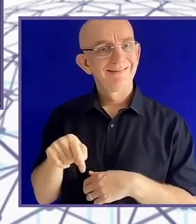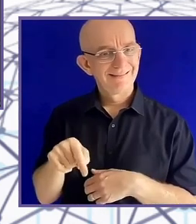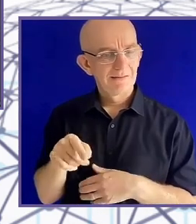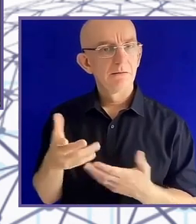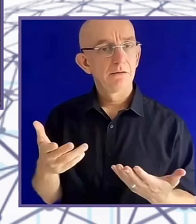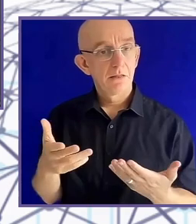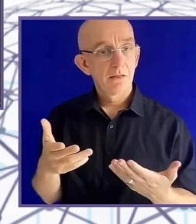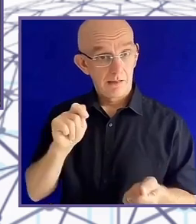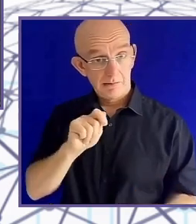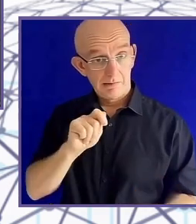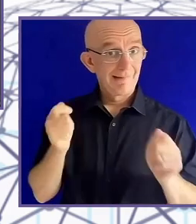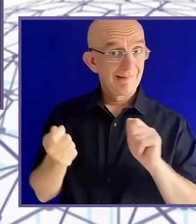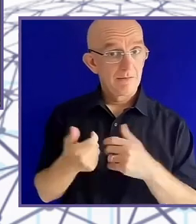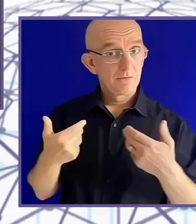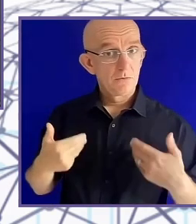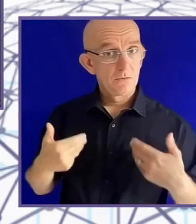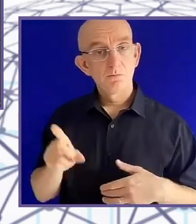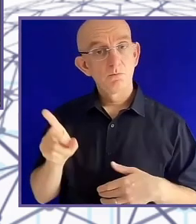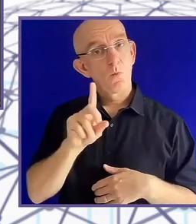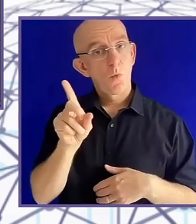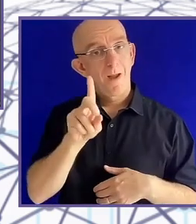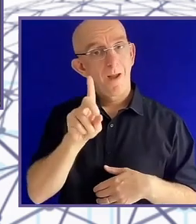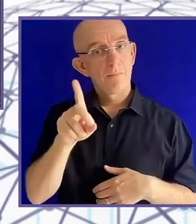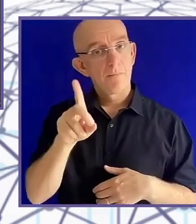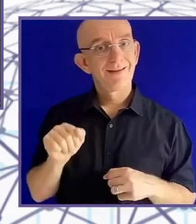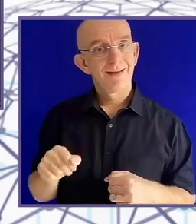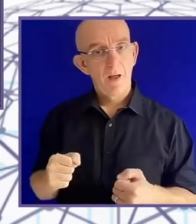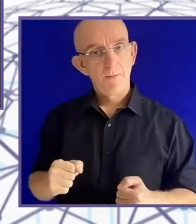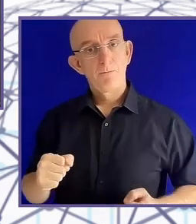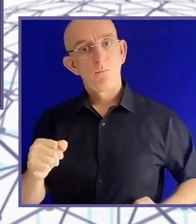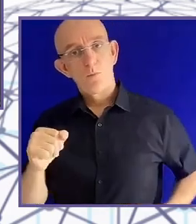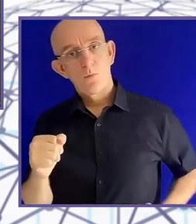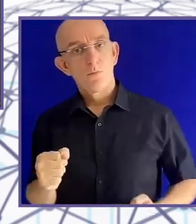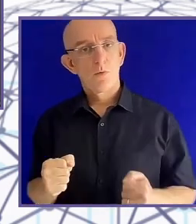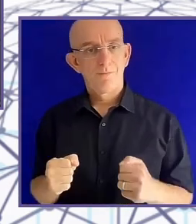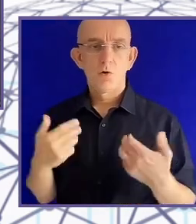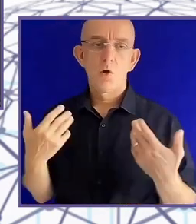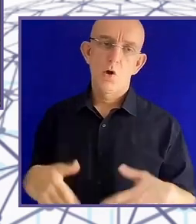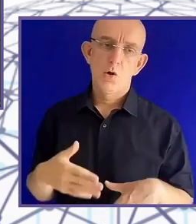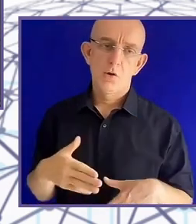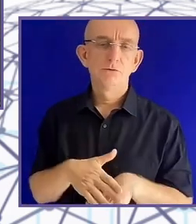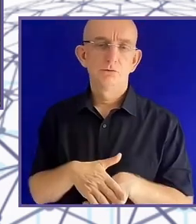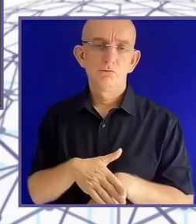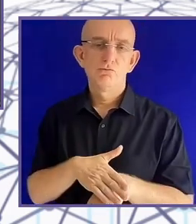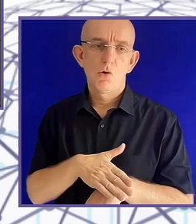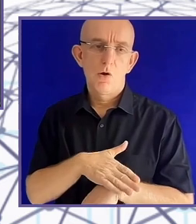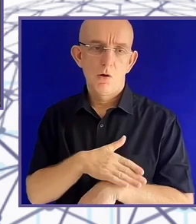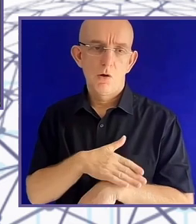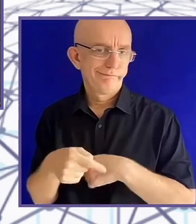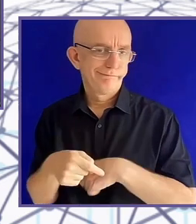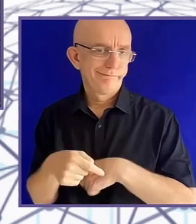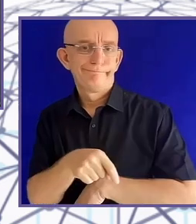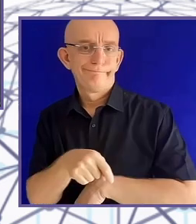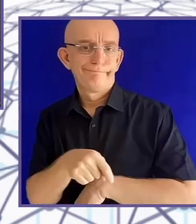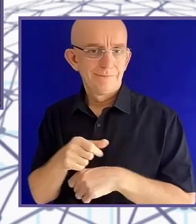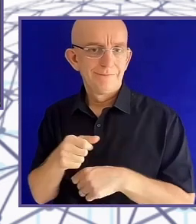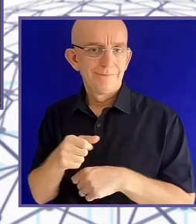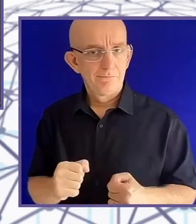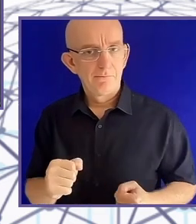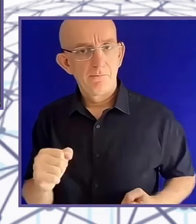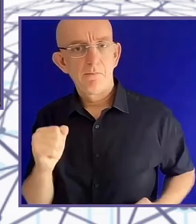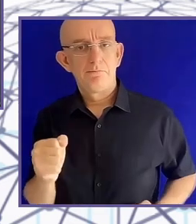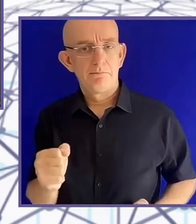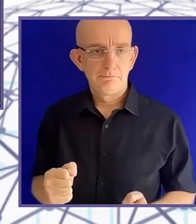papers in academia. To this day, I cannot get away from exoskeletons. If you go to Google Scholar, I think in the top three papers